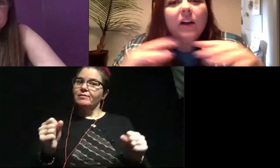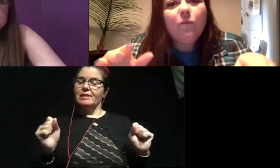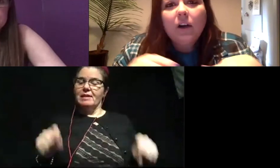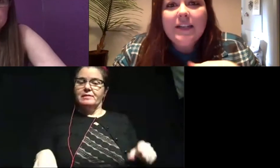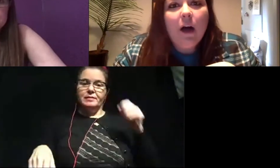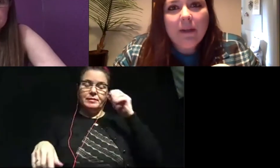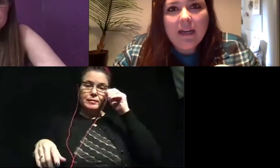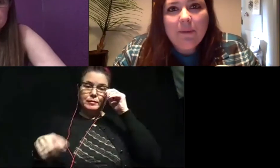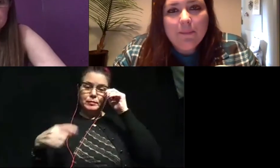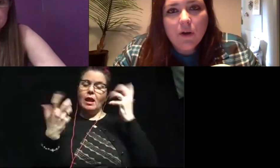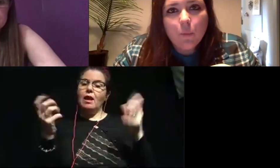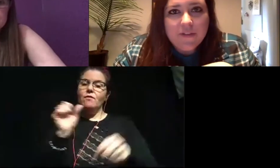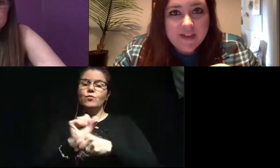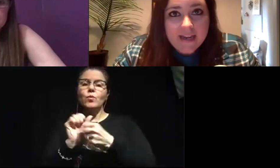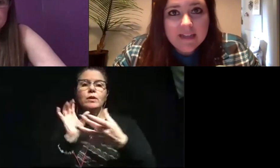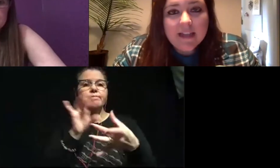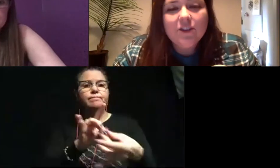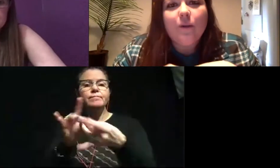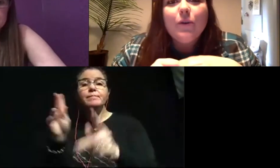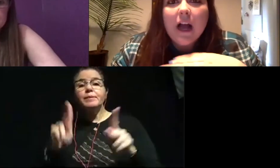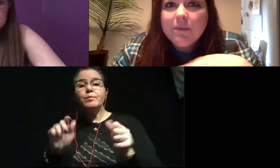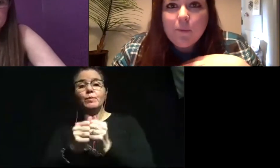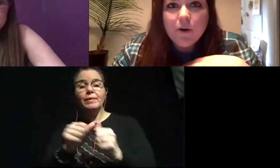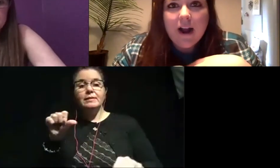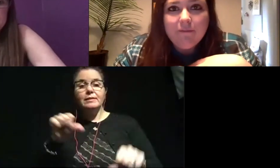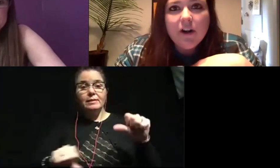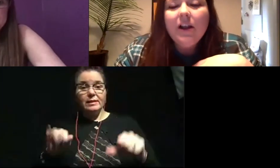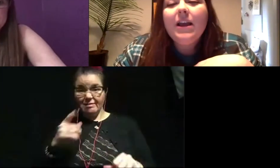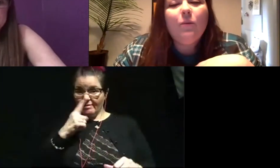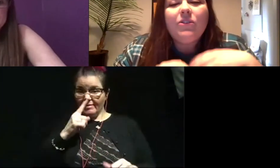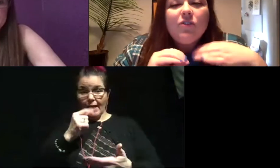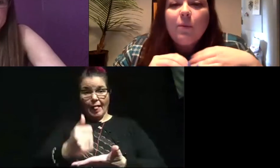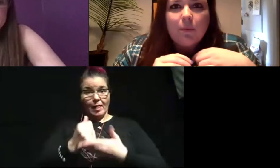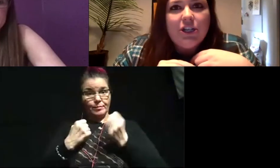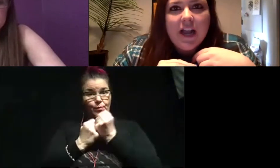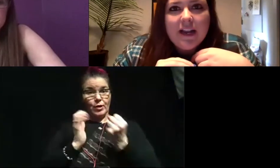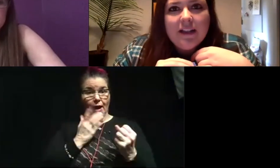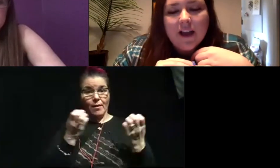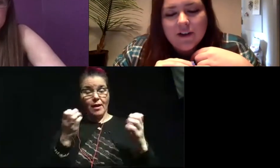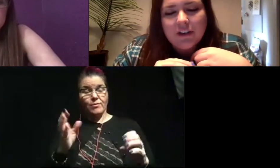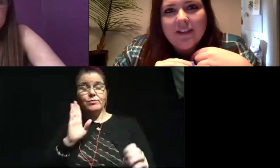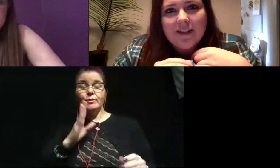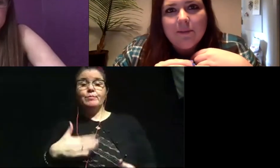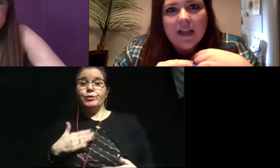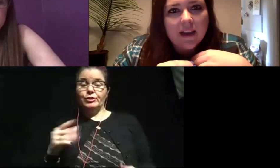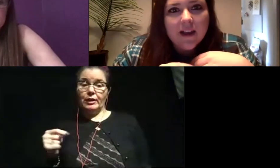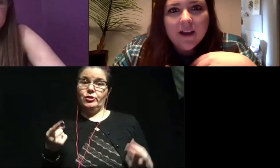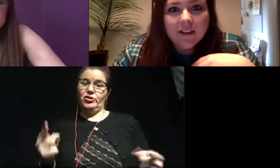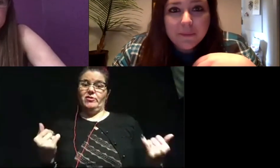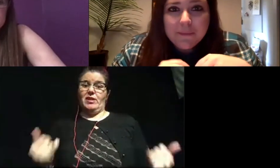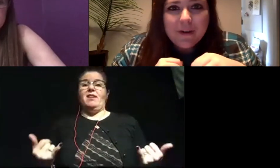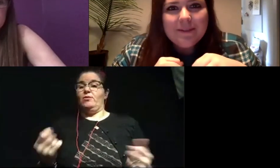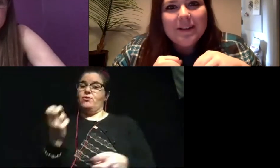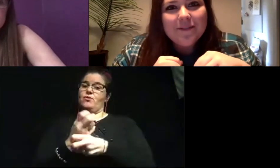a lot of work to help connect people with science. And so if you can help support our effort, it will be super appreciated. Uh, during these times, it's getting